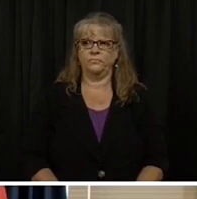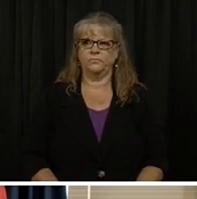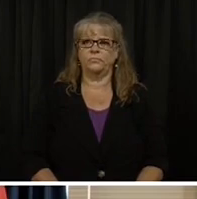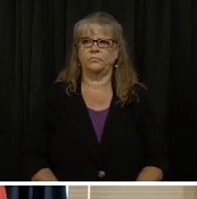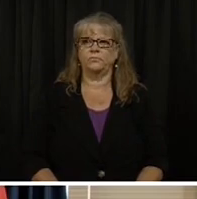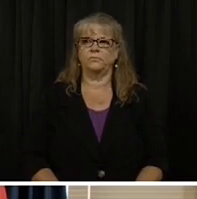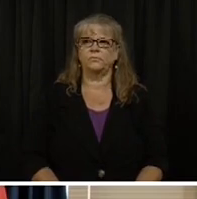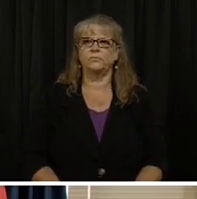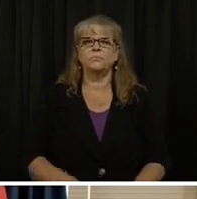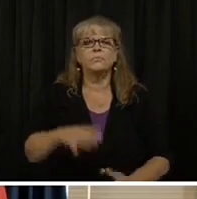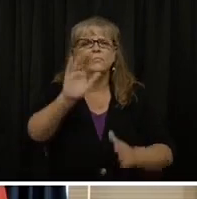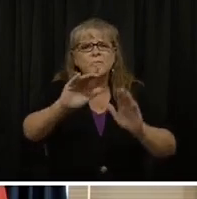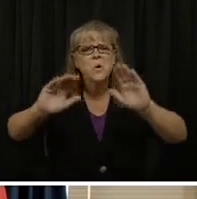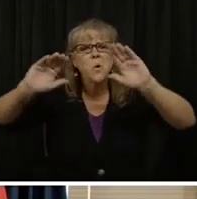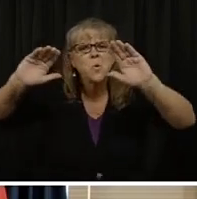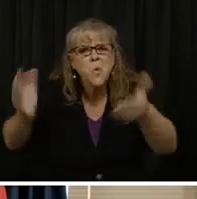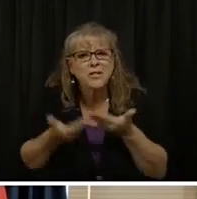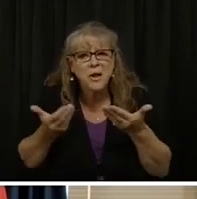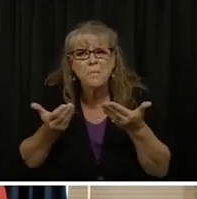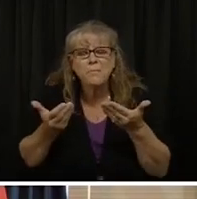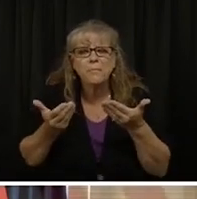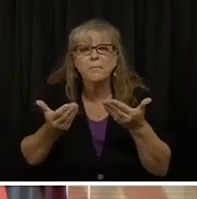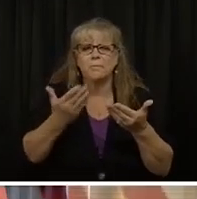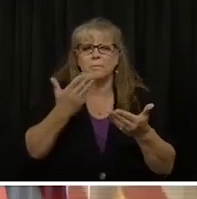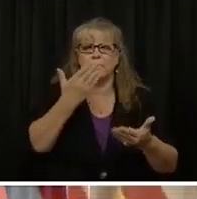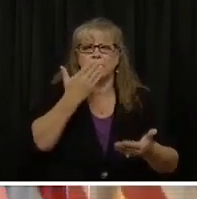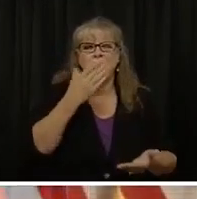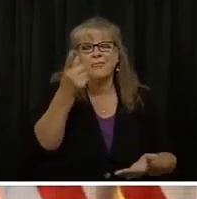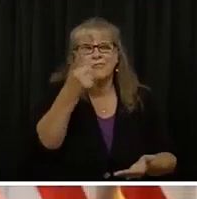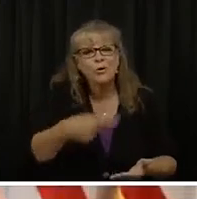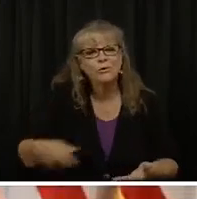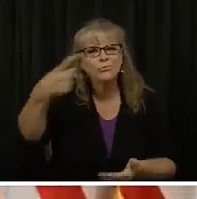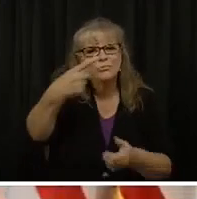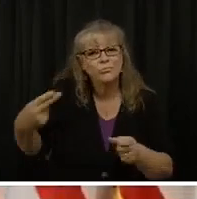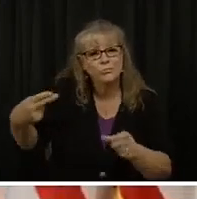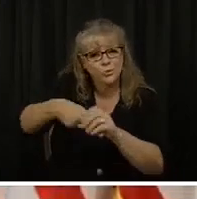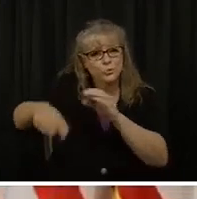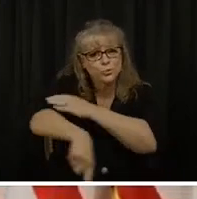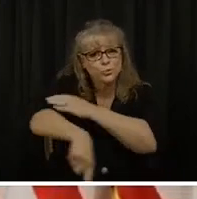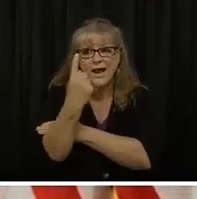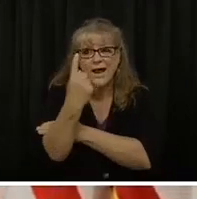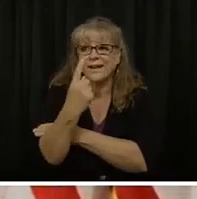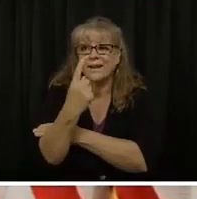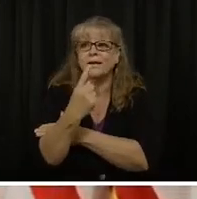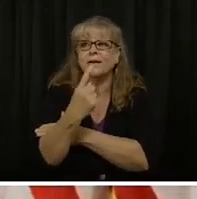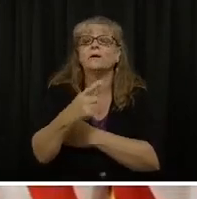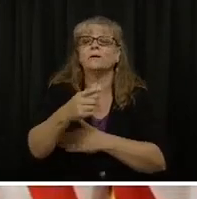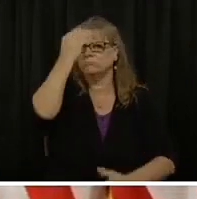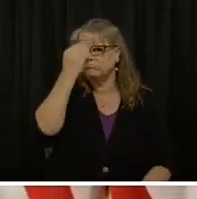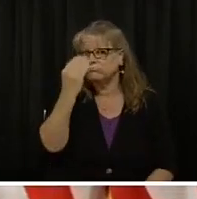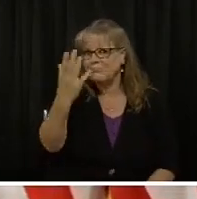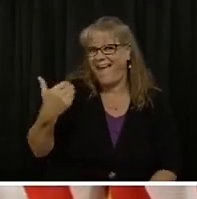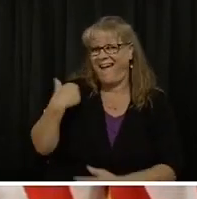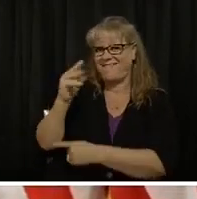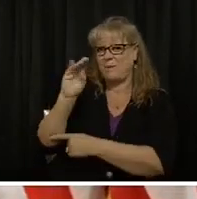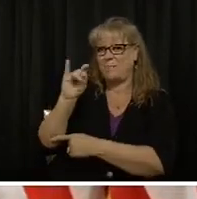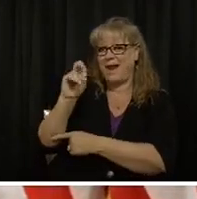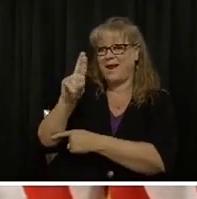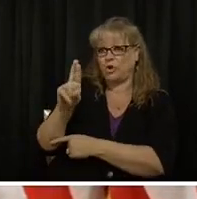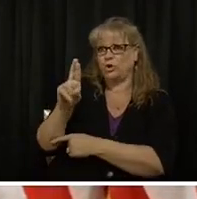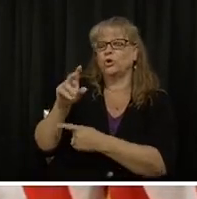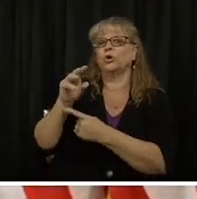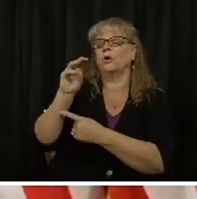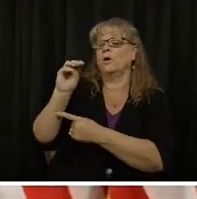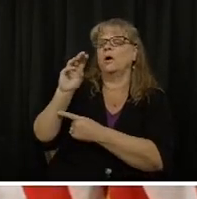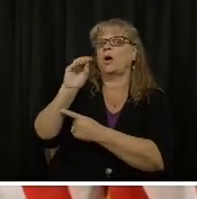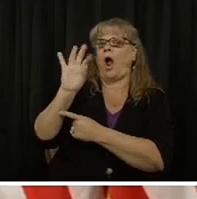Welcome. I want to thank you all for joining us today. We're joined by Mayor Hancock and Mayor Kaufman, and I want to thank them,